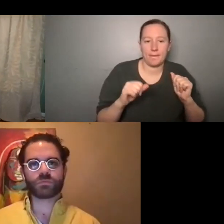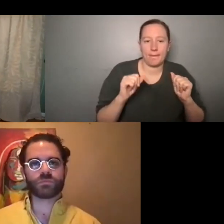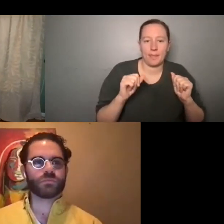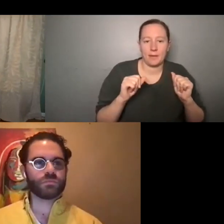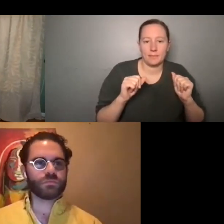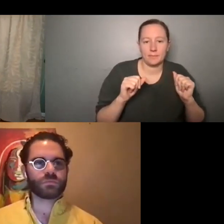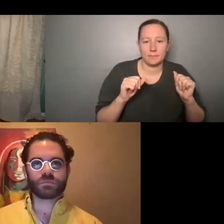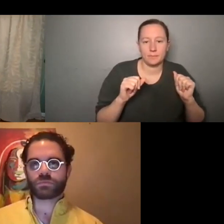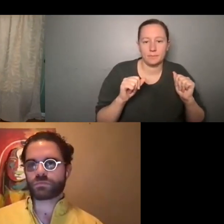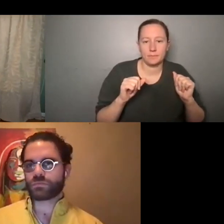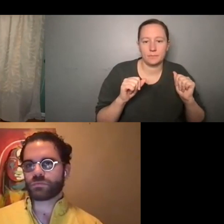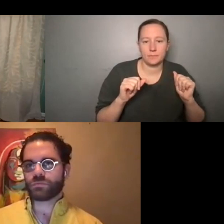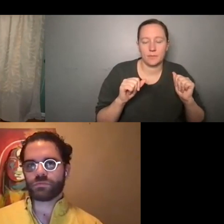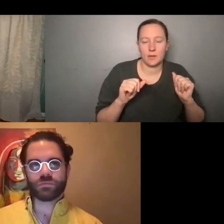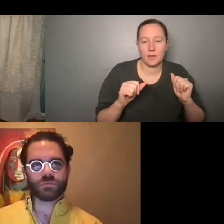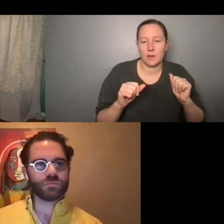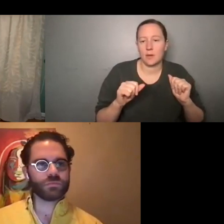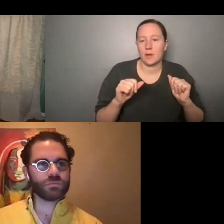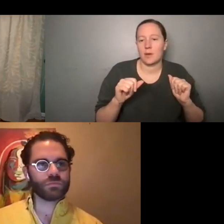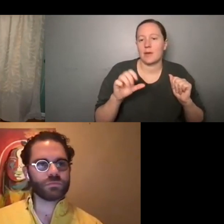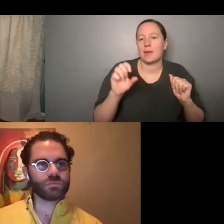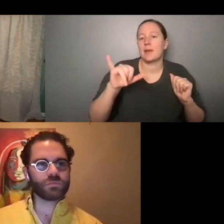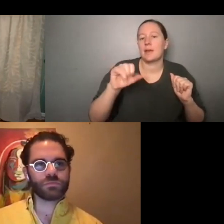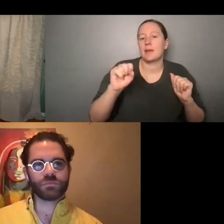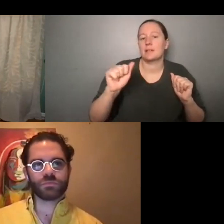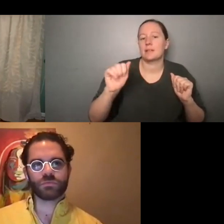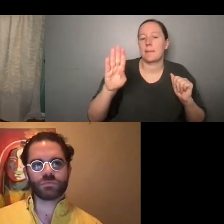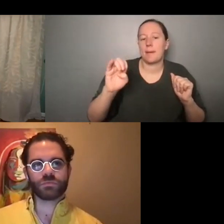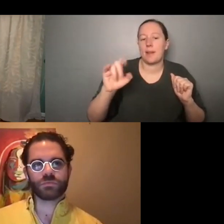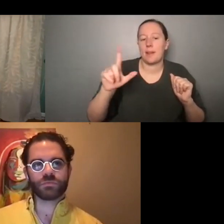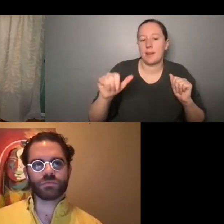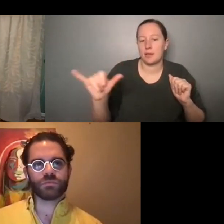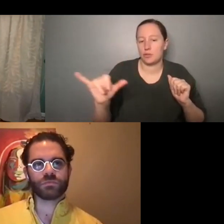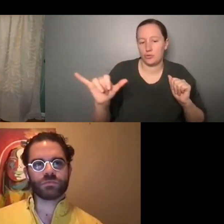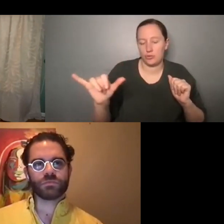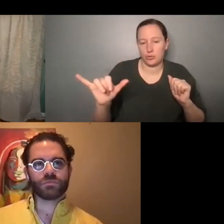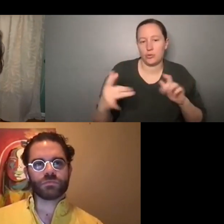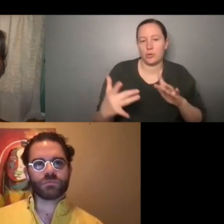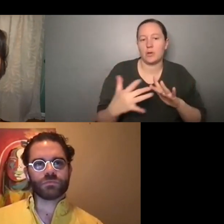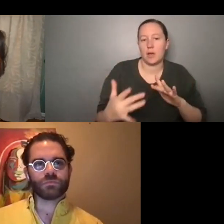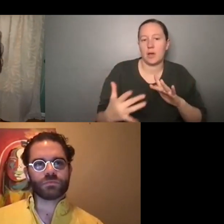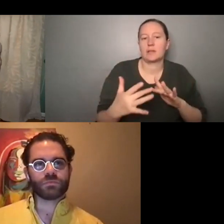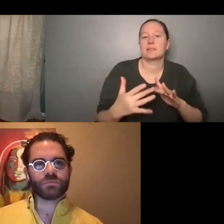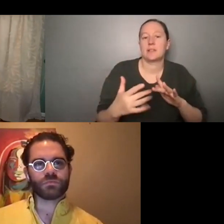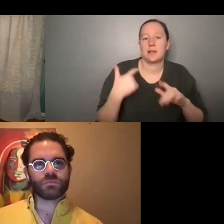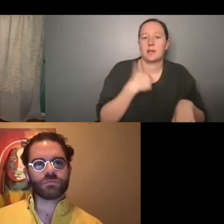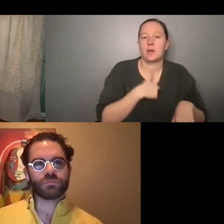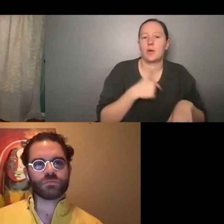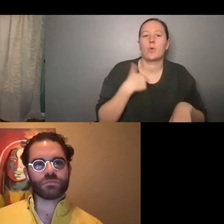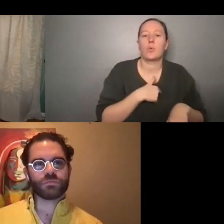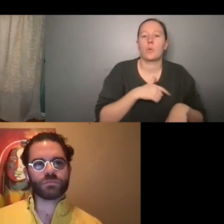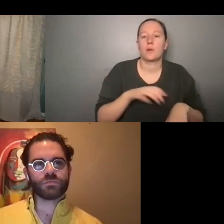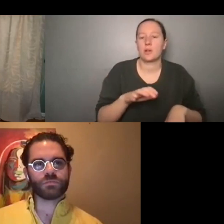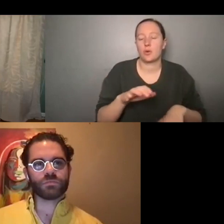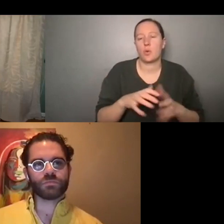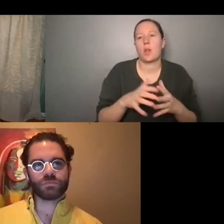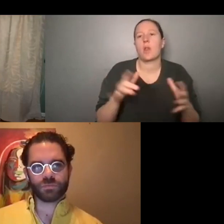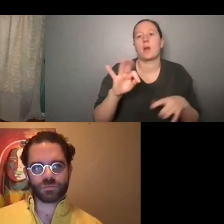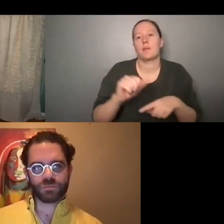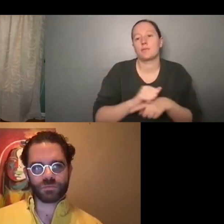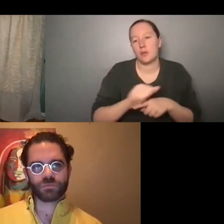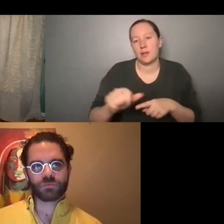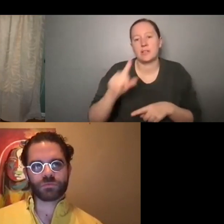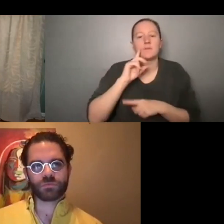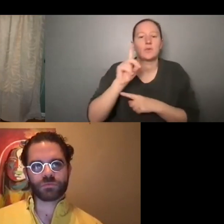drop it in, um, if you're free to reach out. Uh, we do a lot of, um, just kind of trainings of like disability inclusion and,